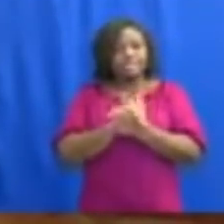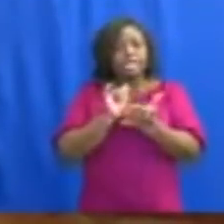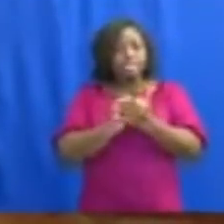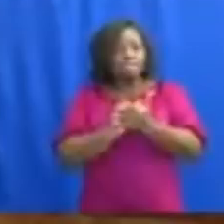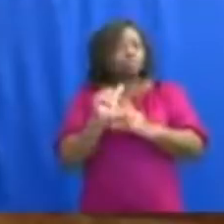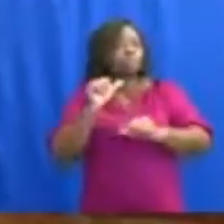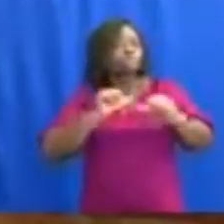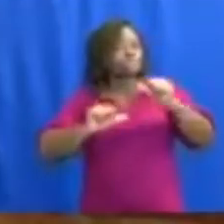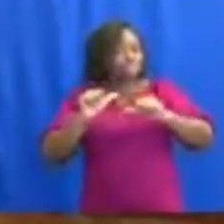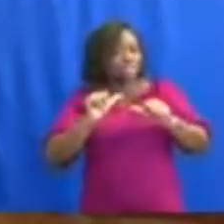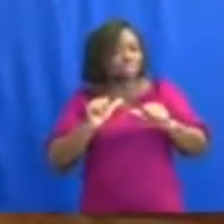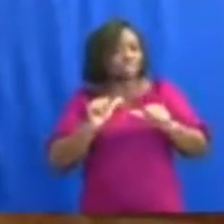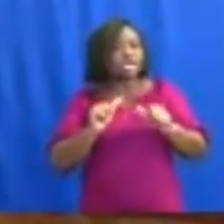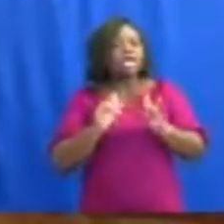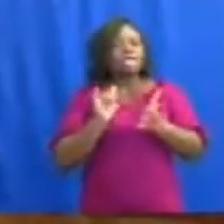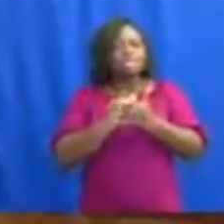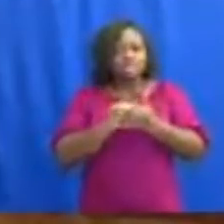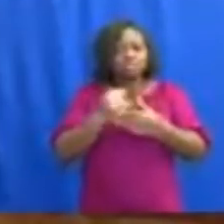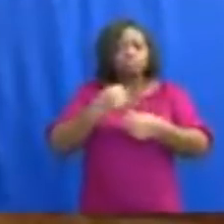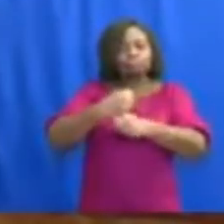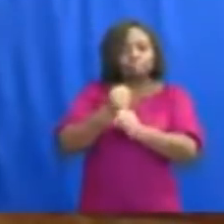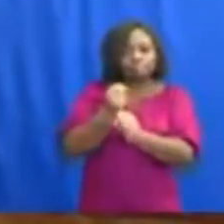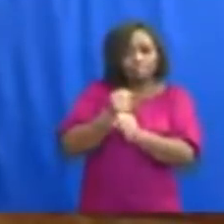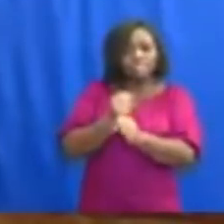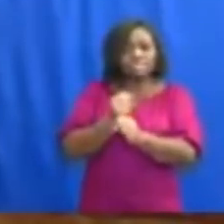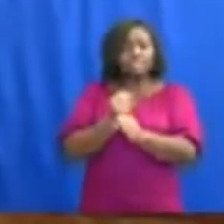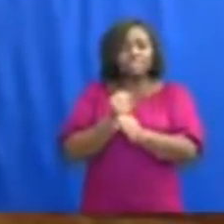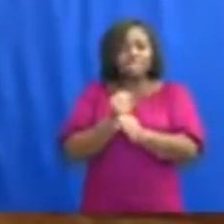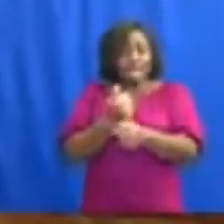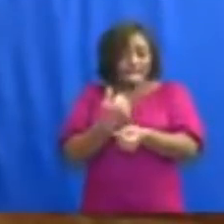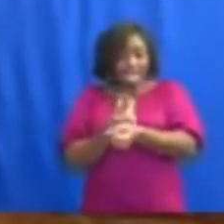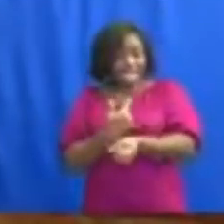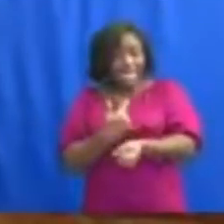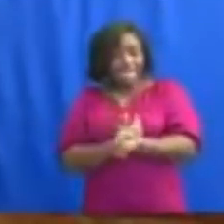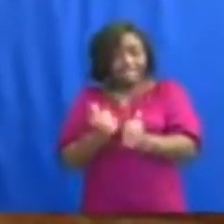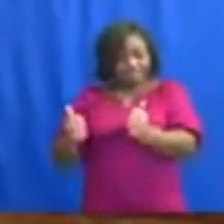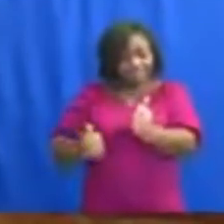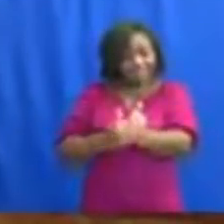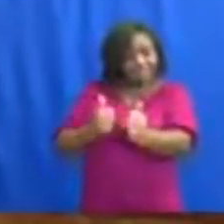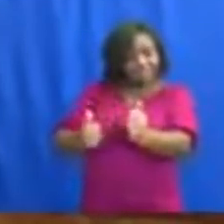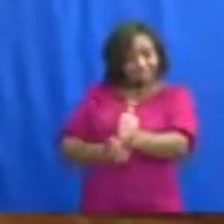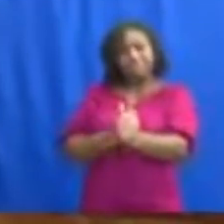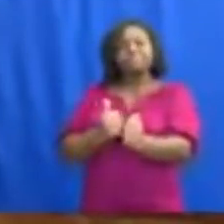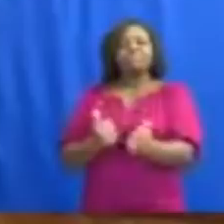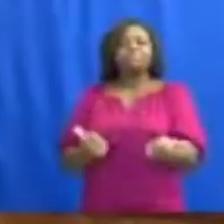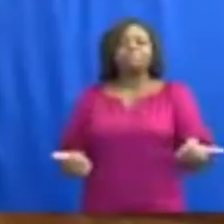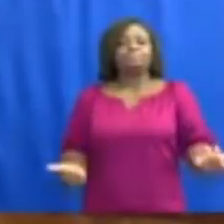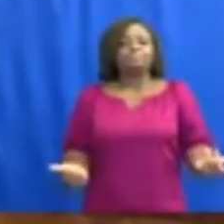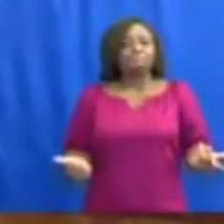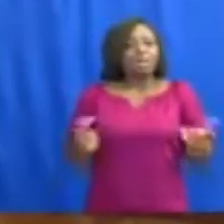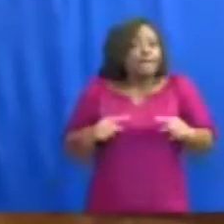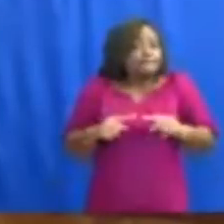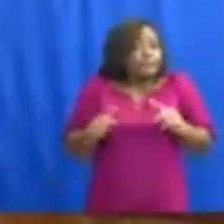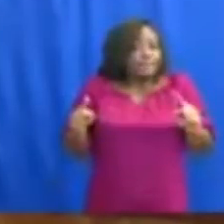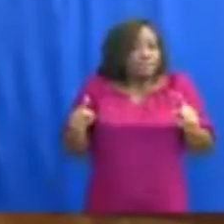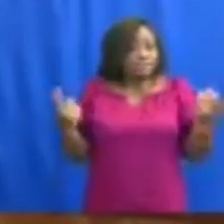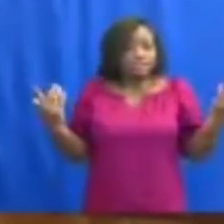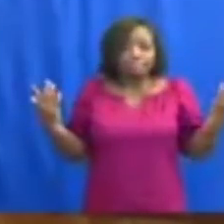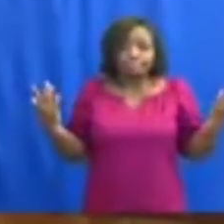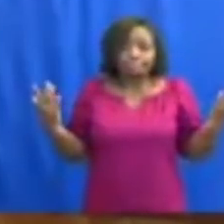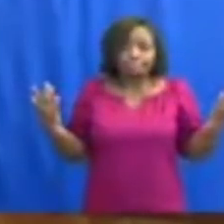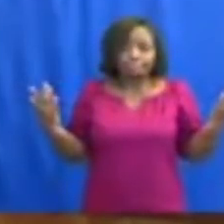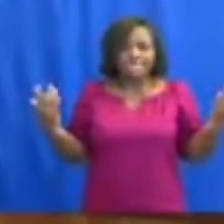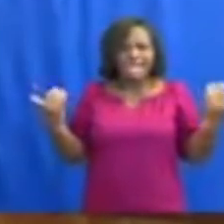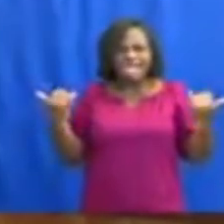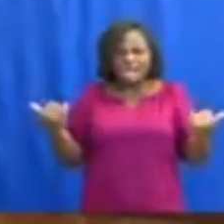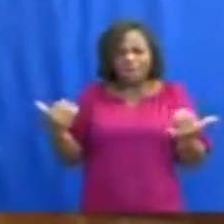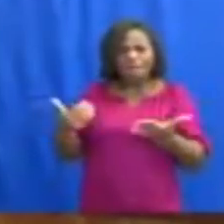that informed the guidelines that Ghana has so far followed. However, there is